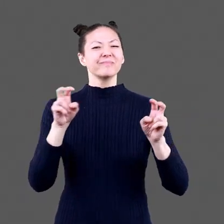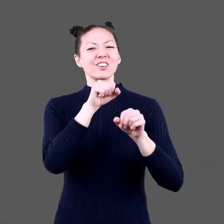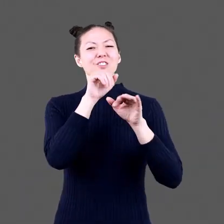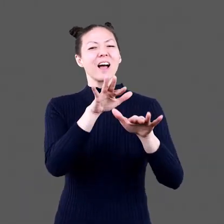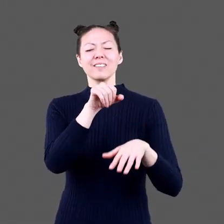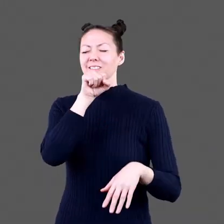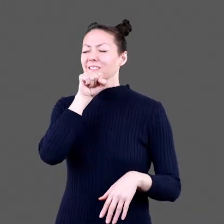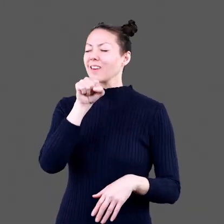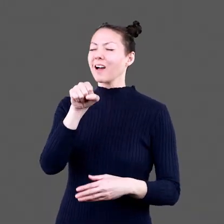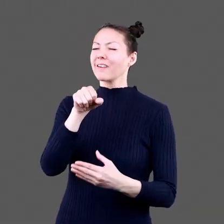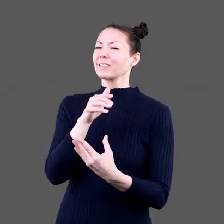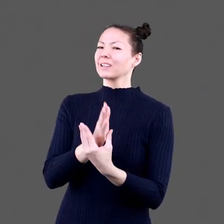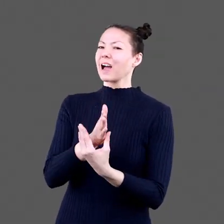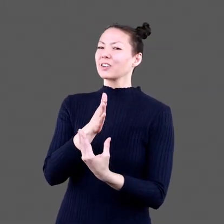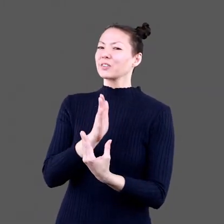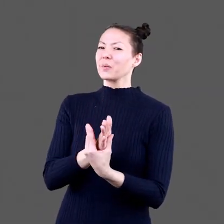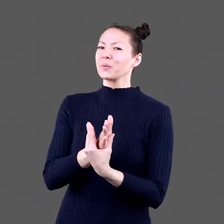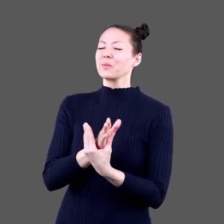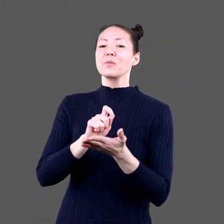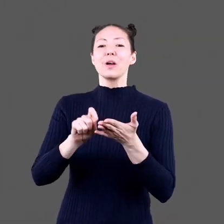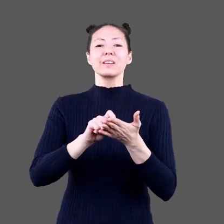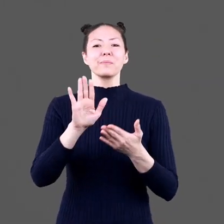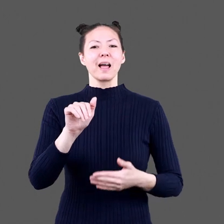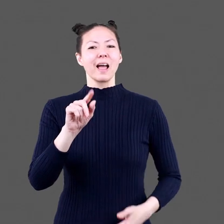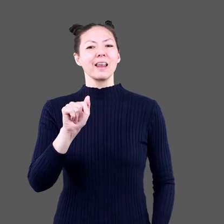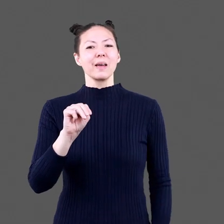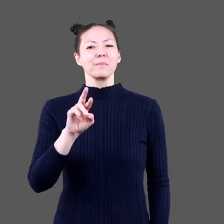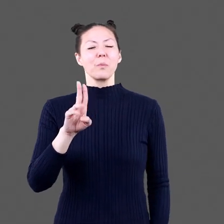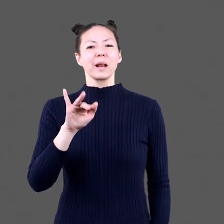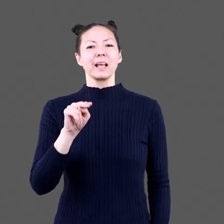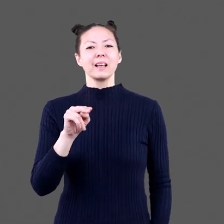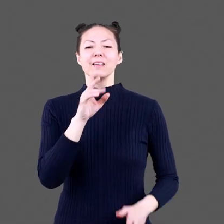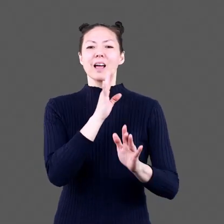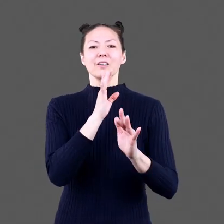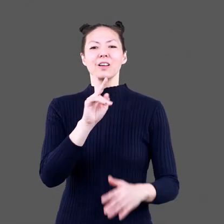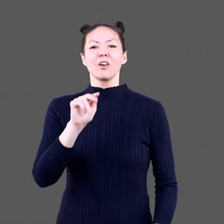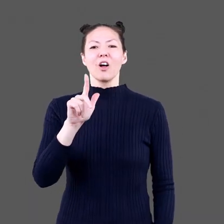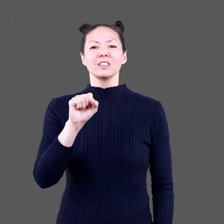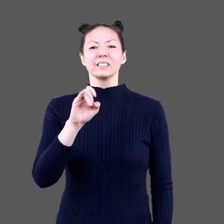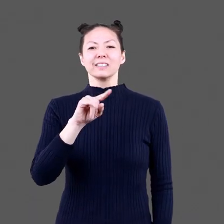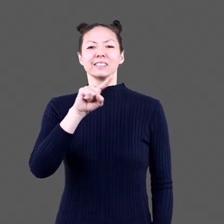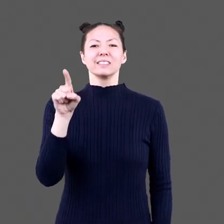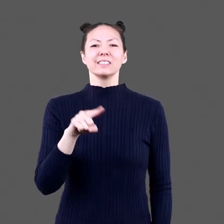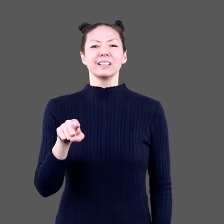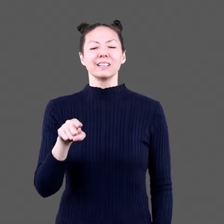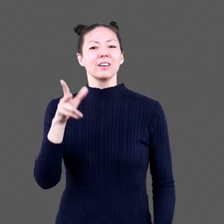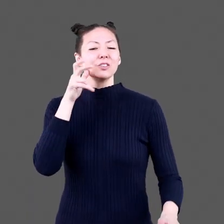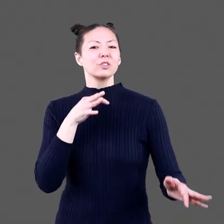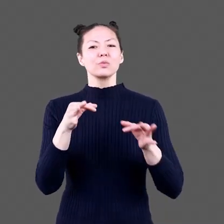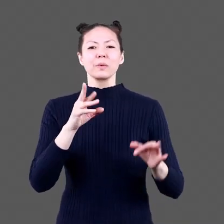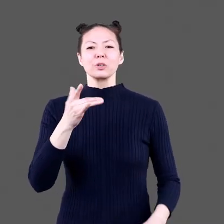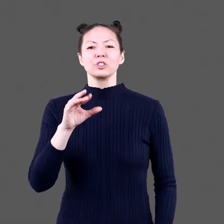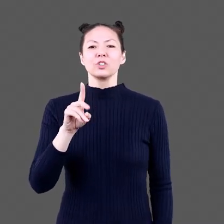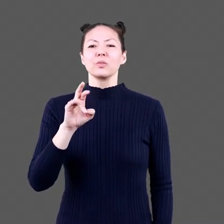This has been Dragons Love Tacos Written by Adam Rubin Narrated by